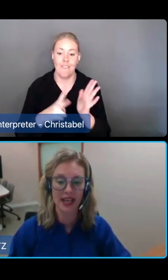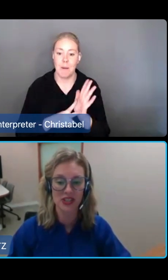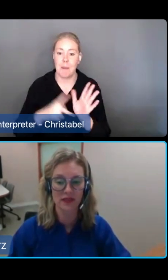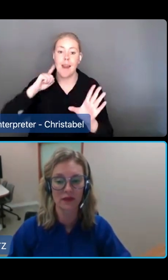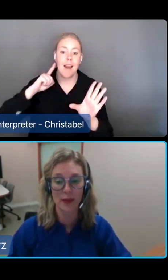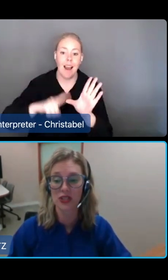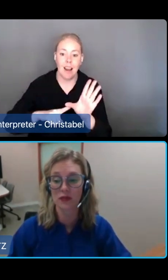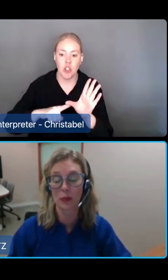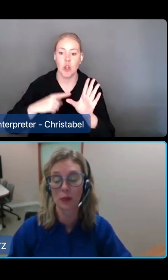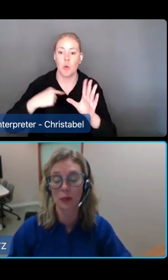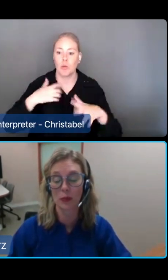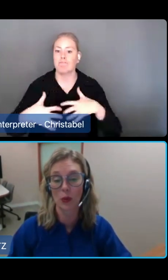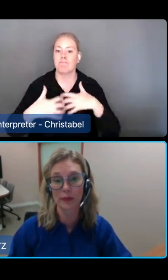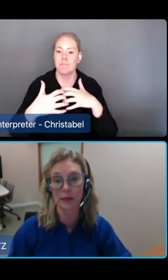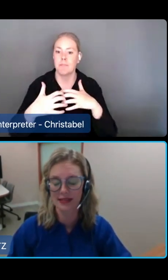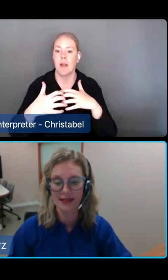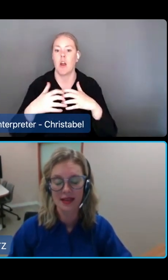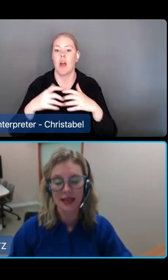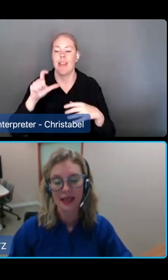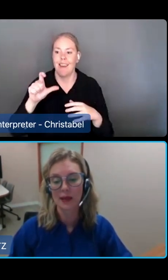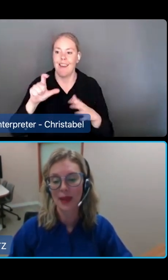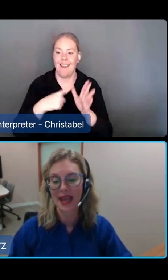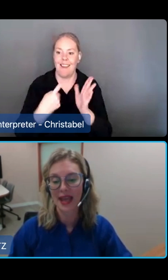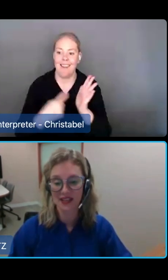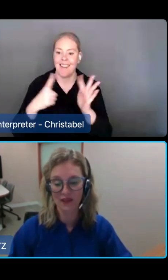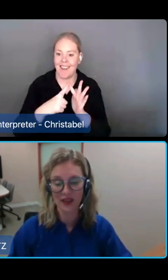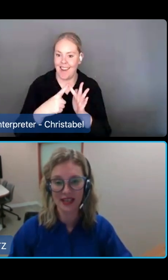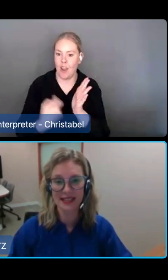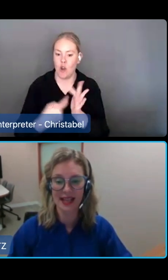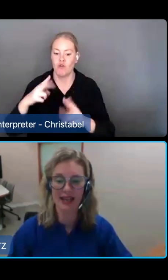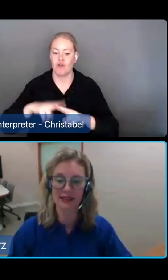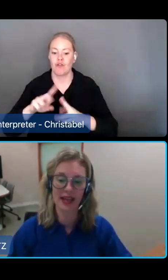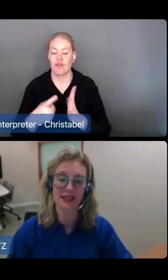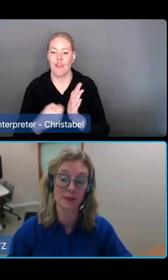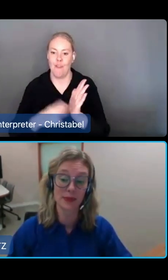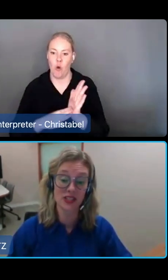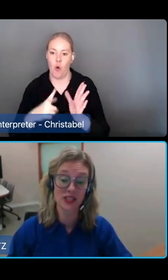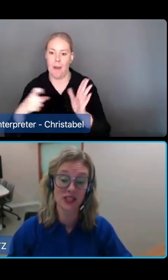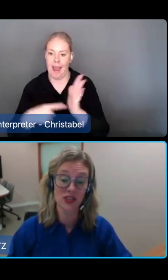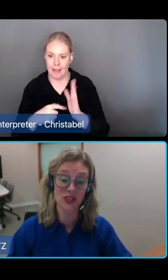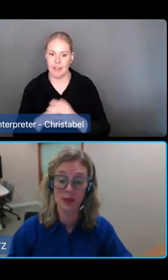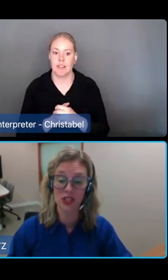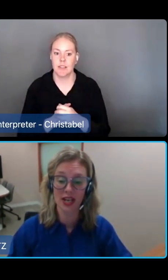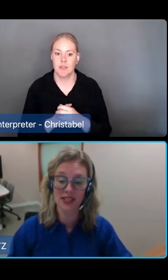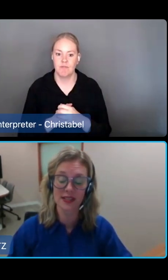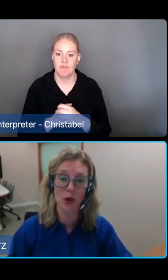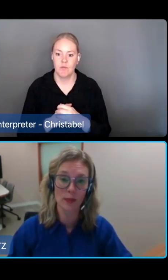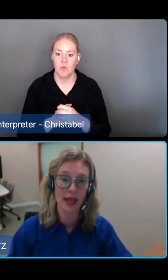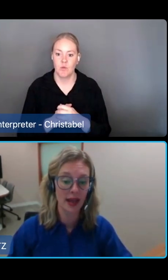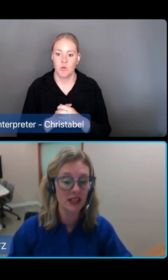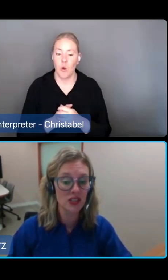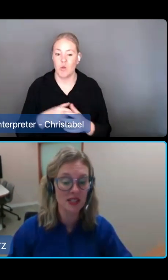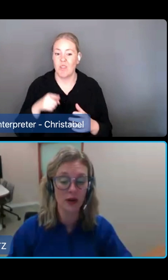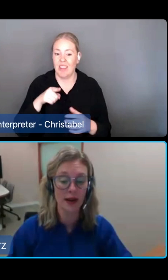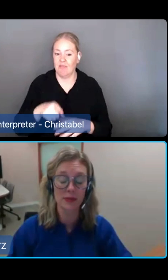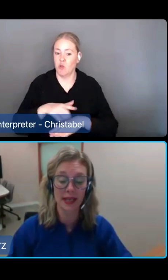publication of information reported by providers. It banned expert fees and allowed administration and management charges in the